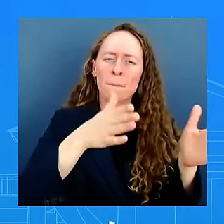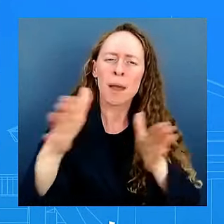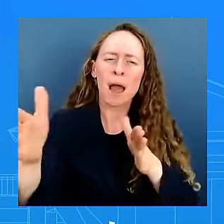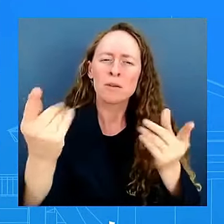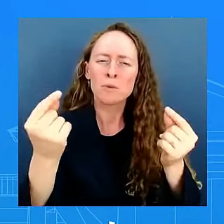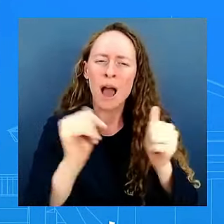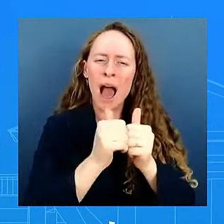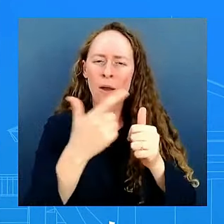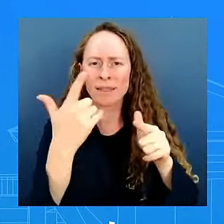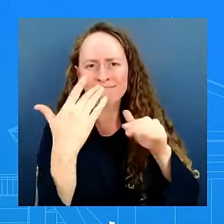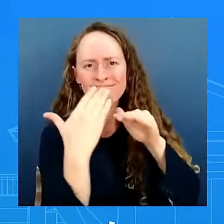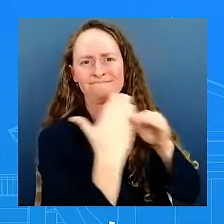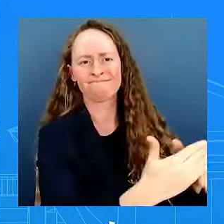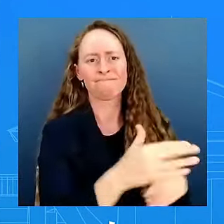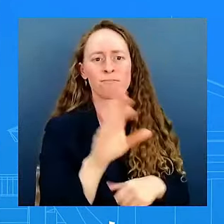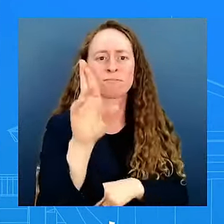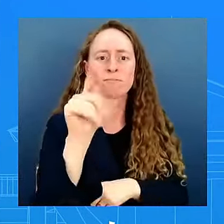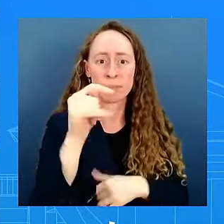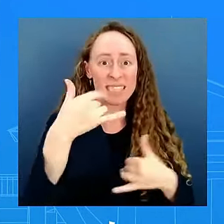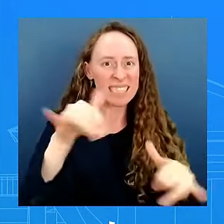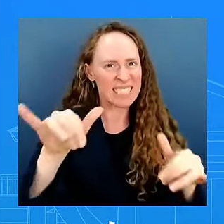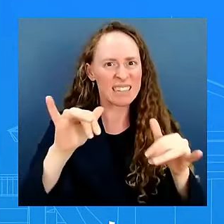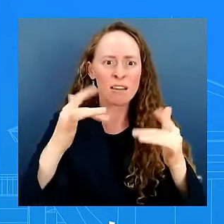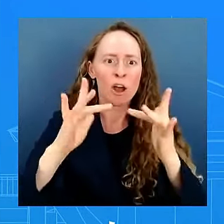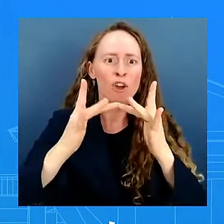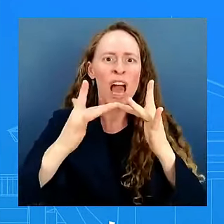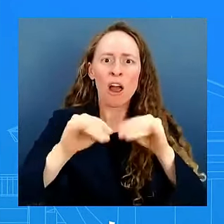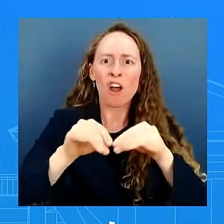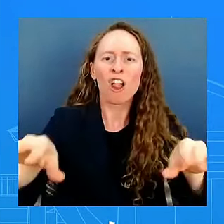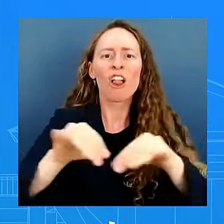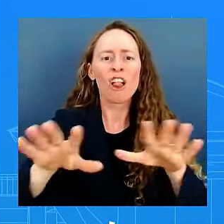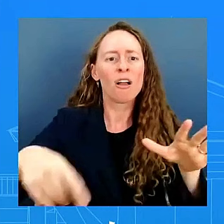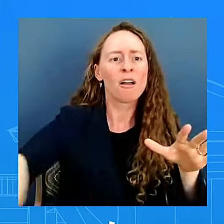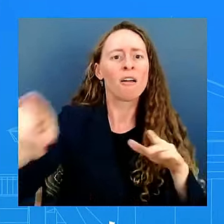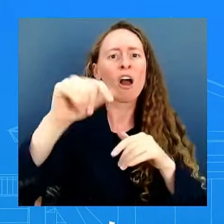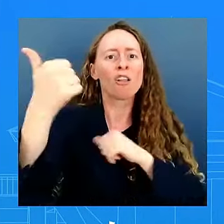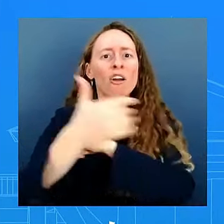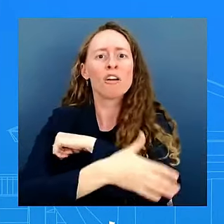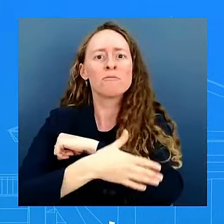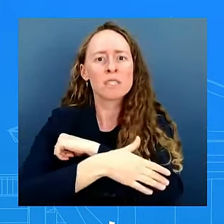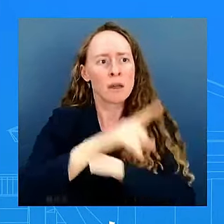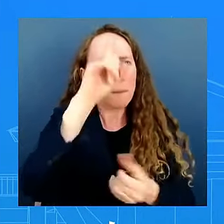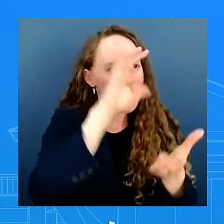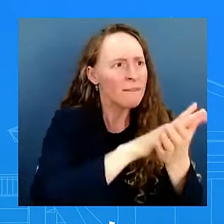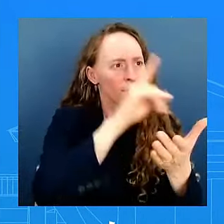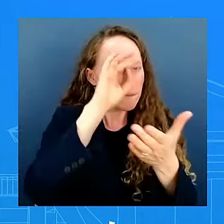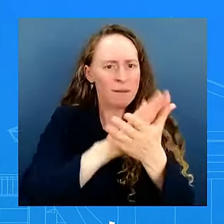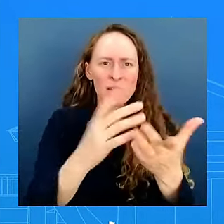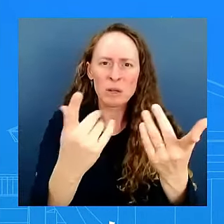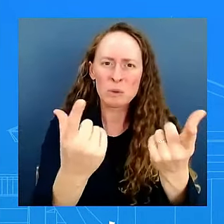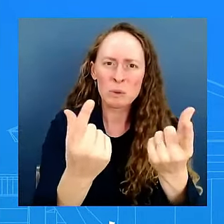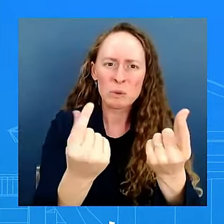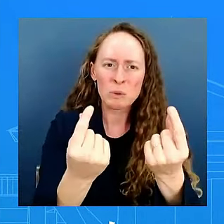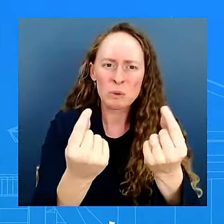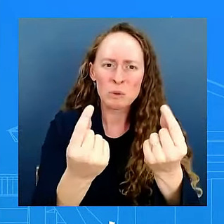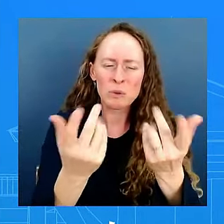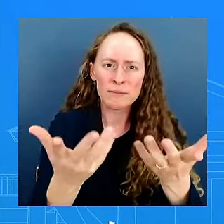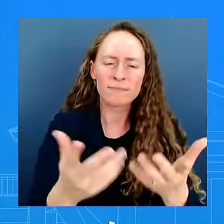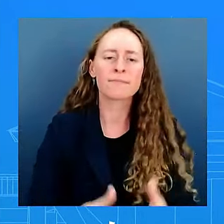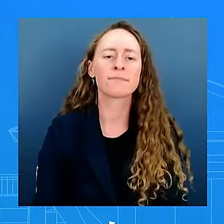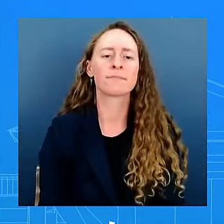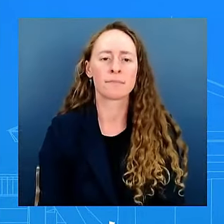hemisphere or other places in the world so i'm going to let certainly the state department and the department of justice speak to